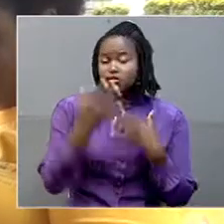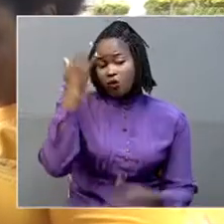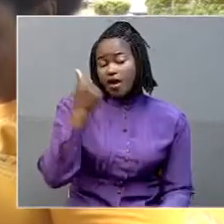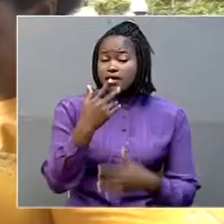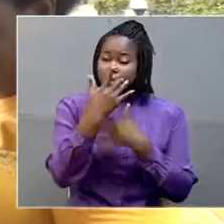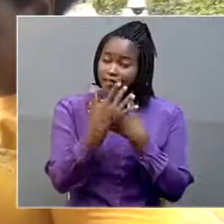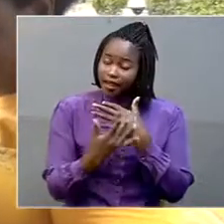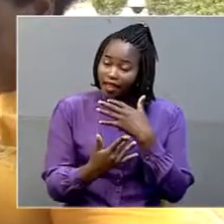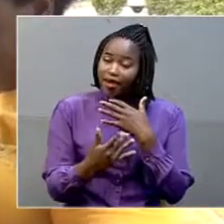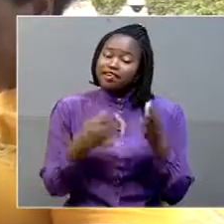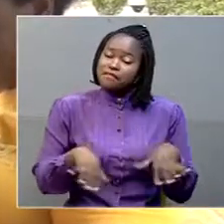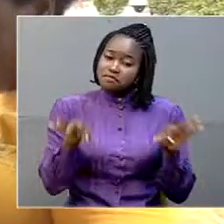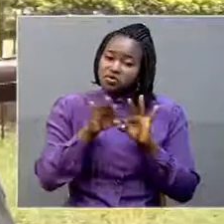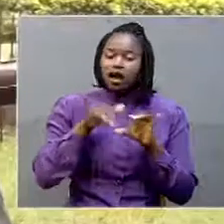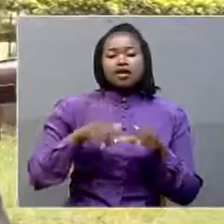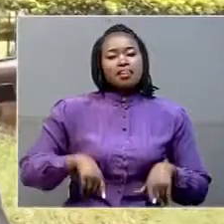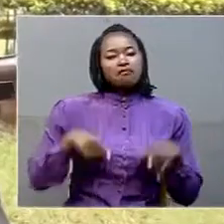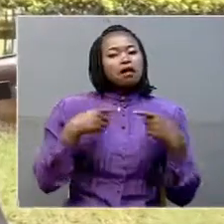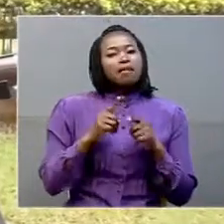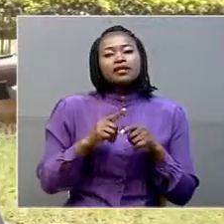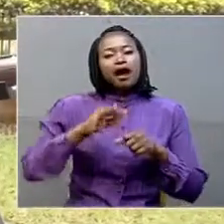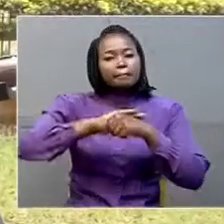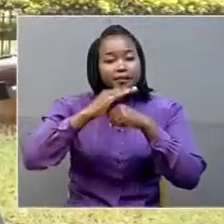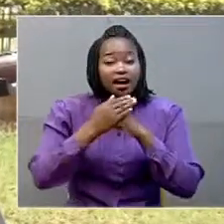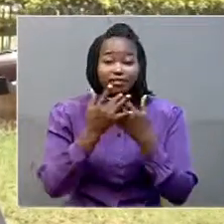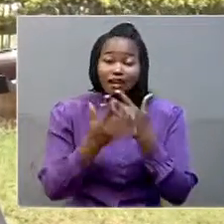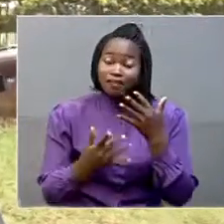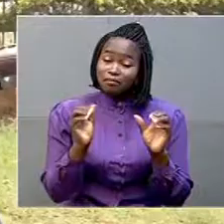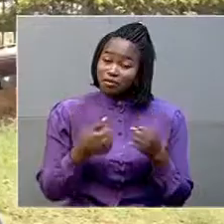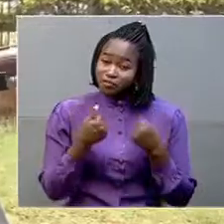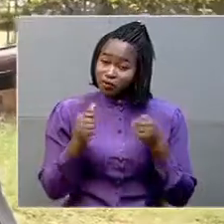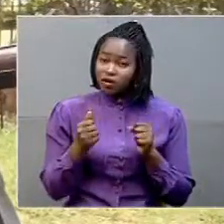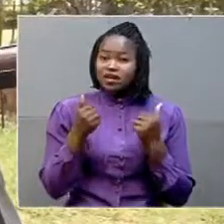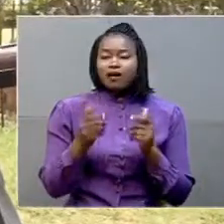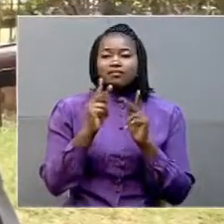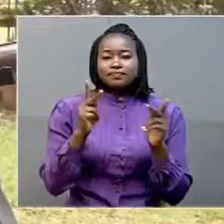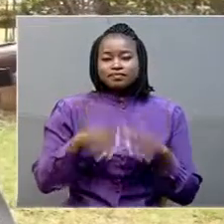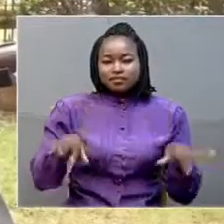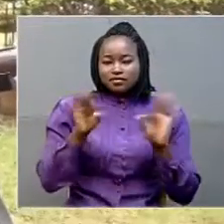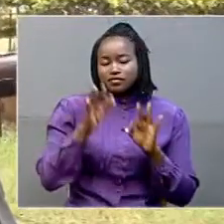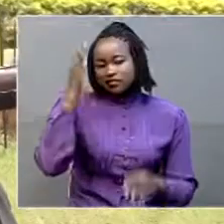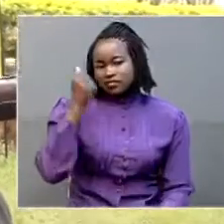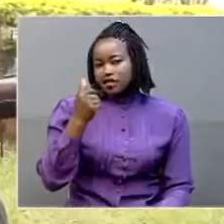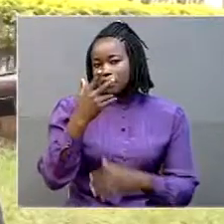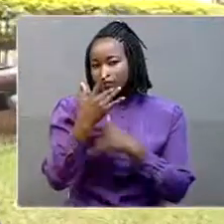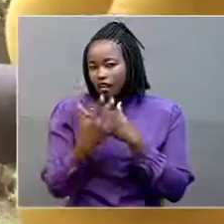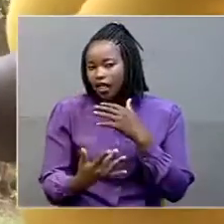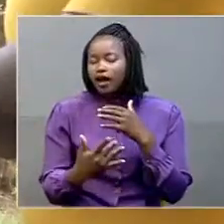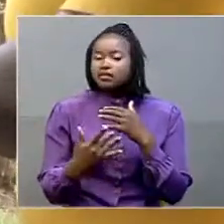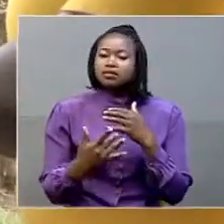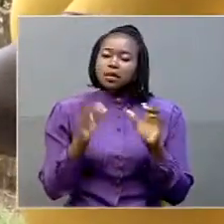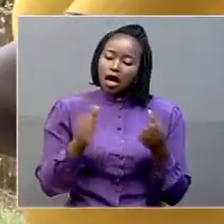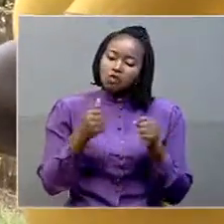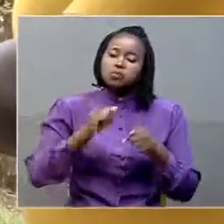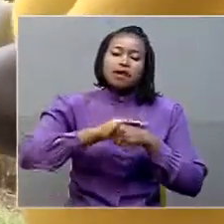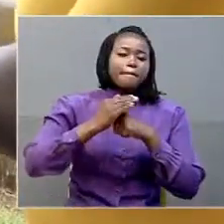in life that cannot be manufactured. Blood drive, I think, to us is quite important because blood is one of those components in life that cannot